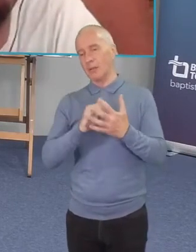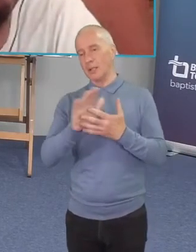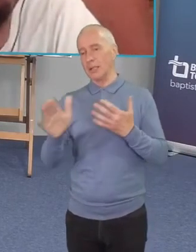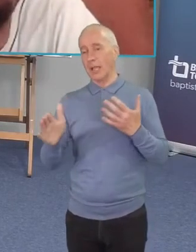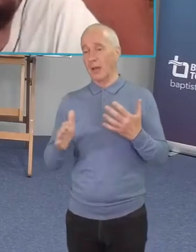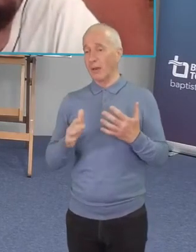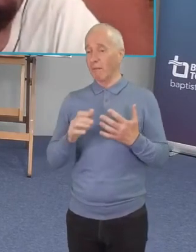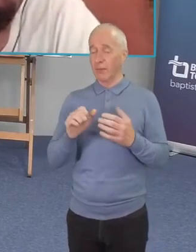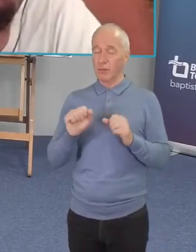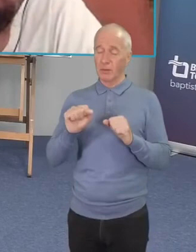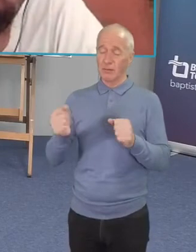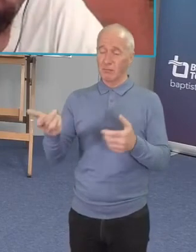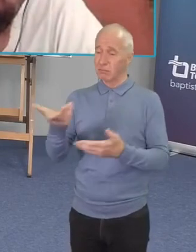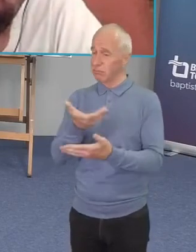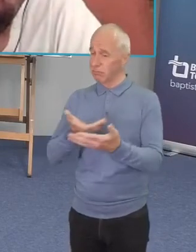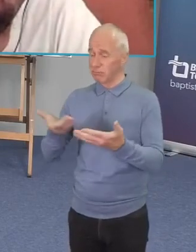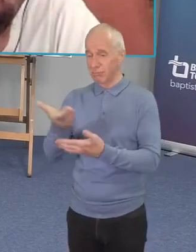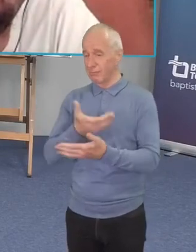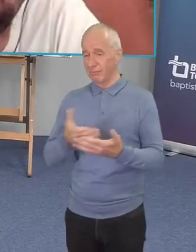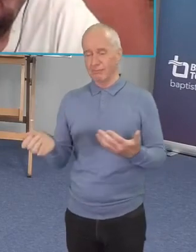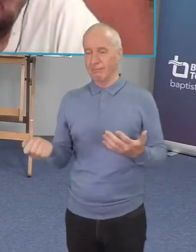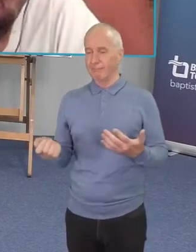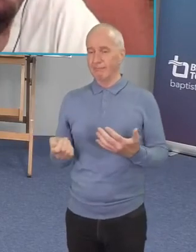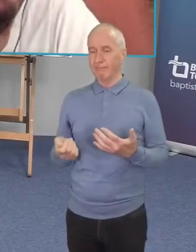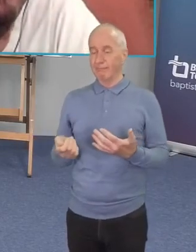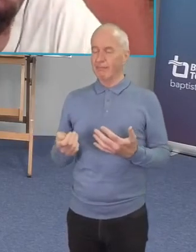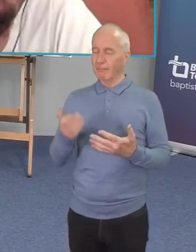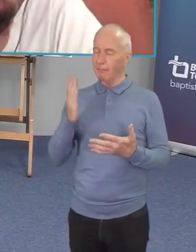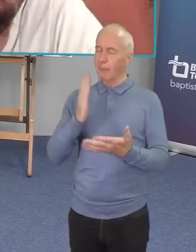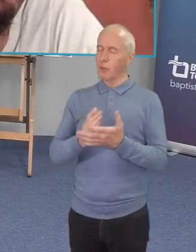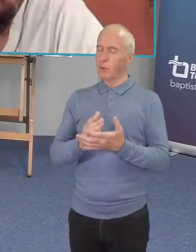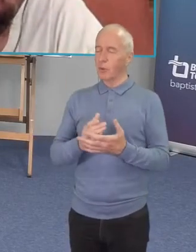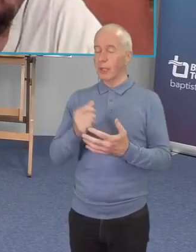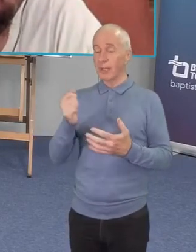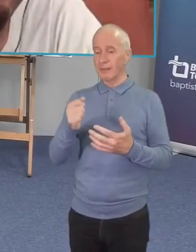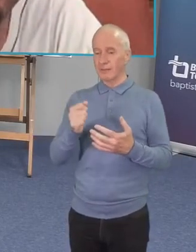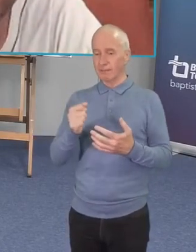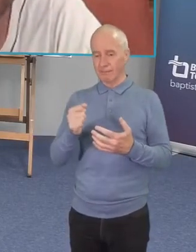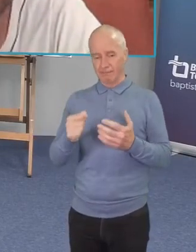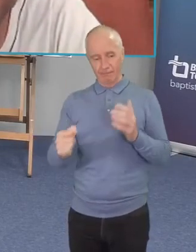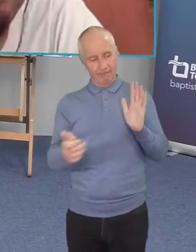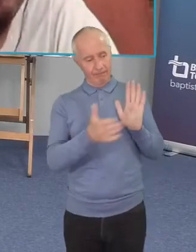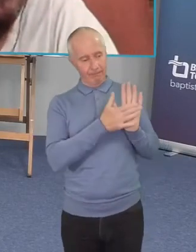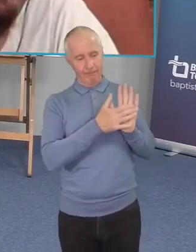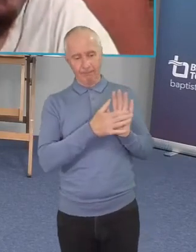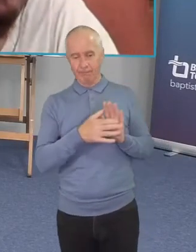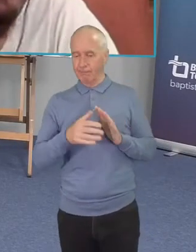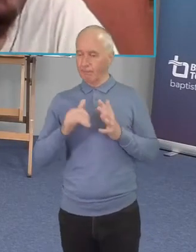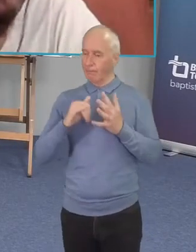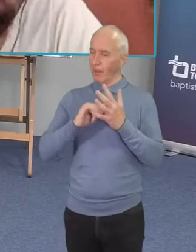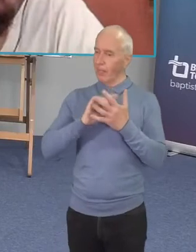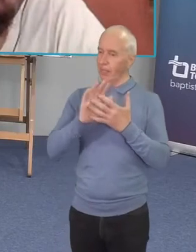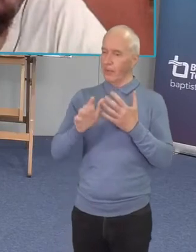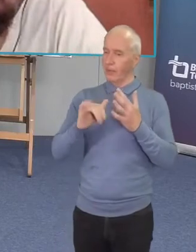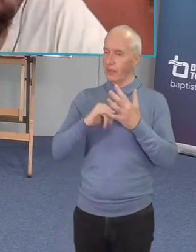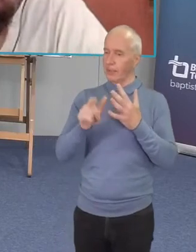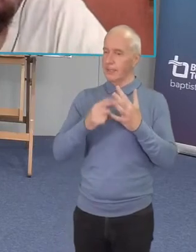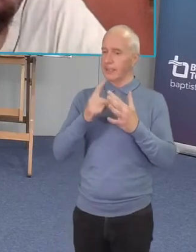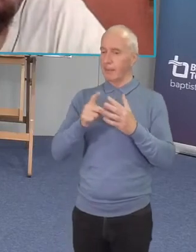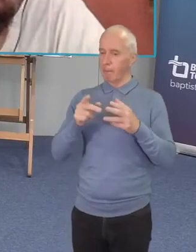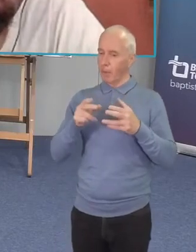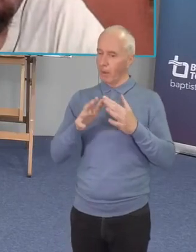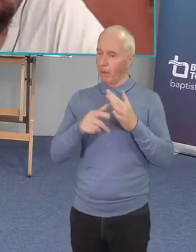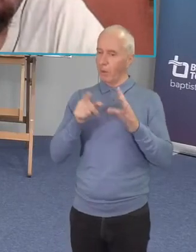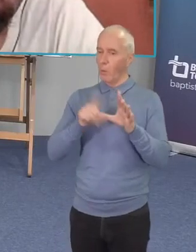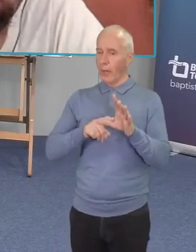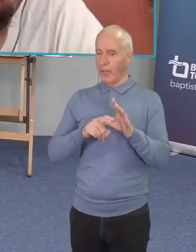problem at all and i'm sure we can drop a link for the simple way into the chat thank you and we look forward to hearing